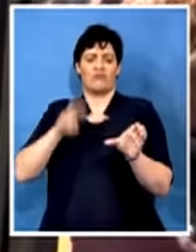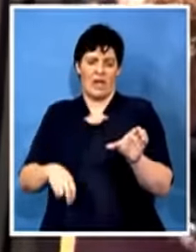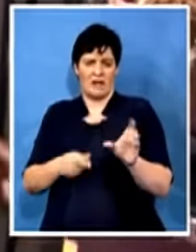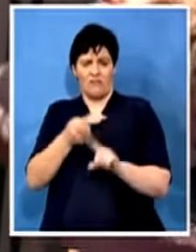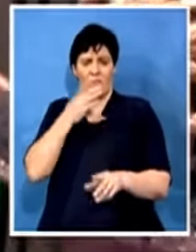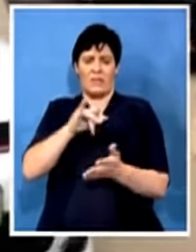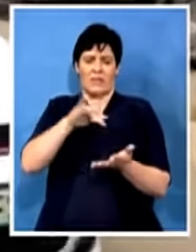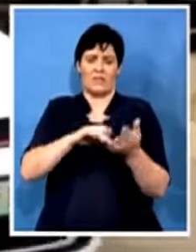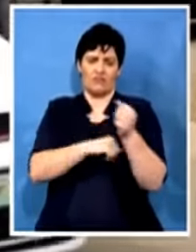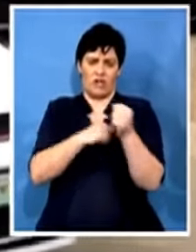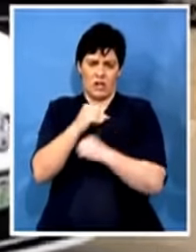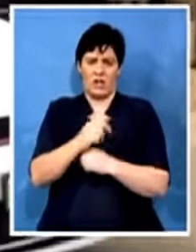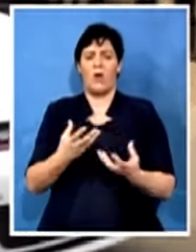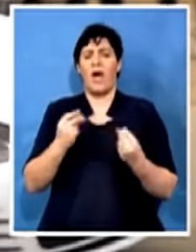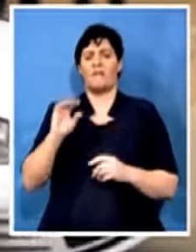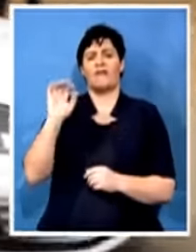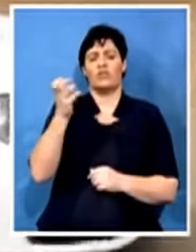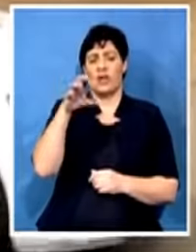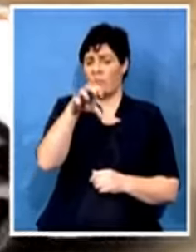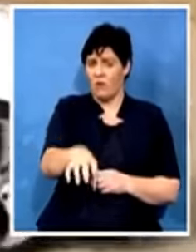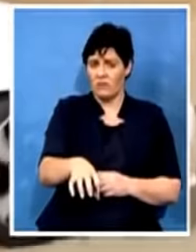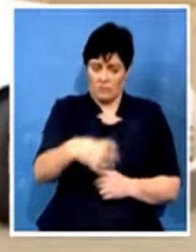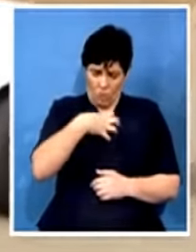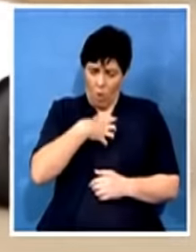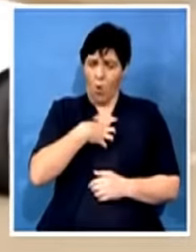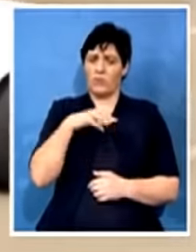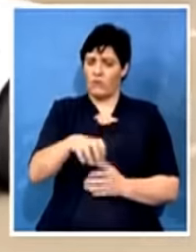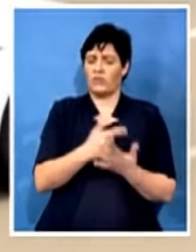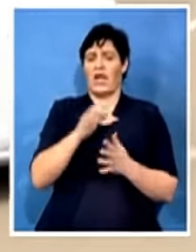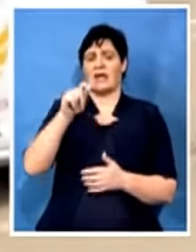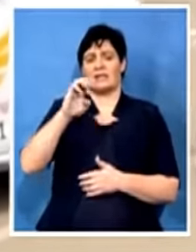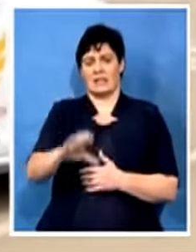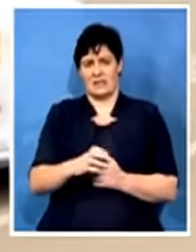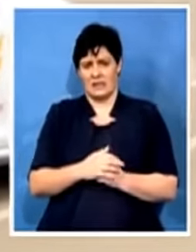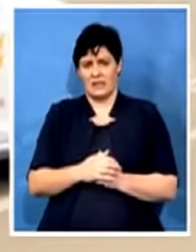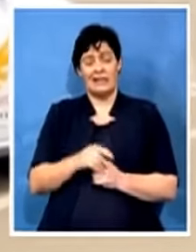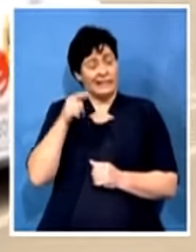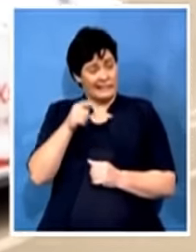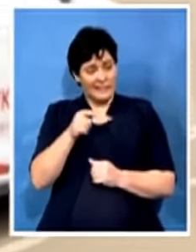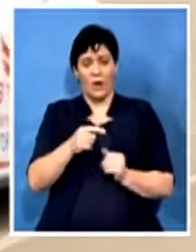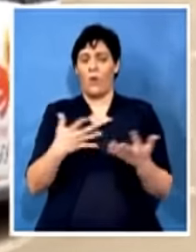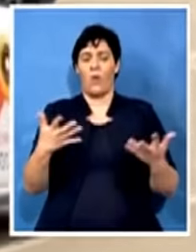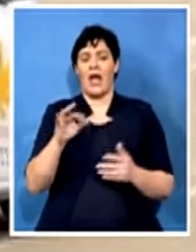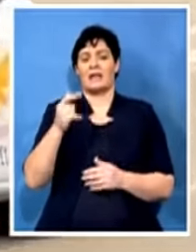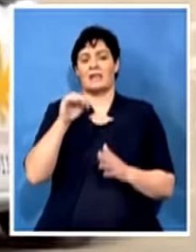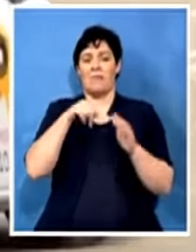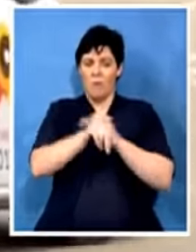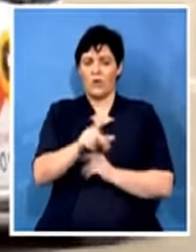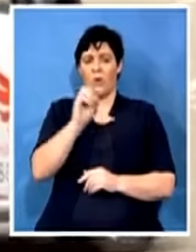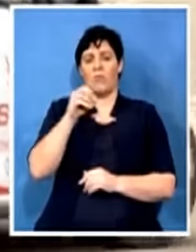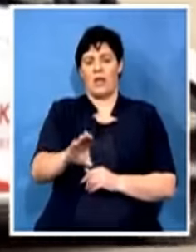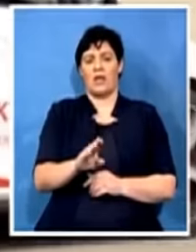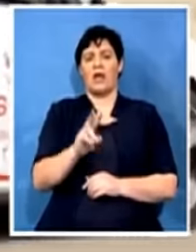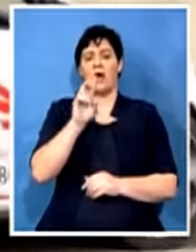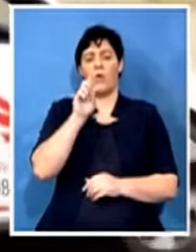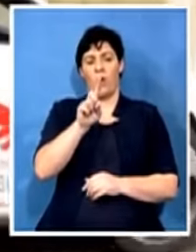Province, which is the home province of the ANC. And ironically, that's where the ANC was born in Bloemfontein in 1912, and that's essentially where the